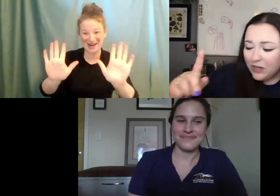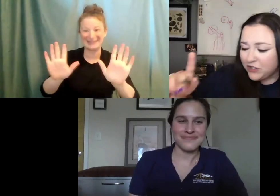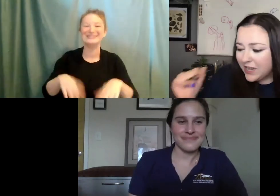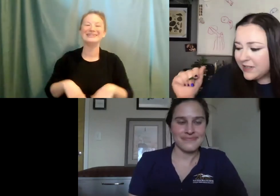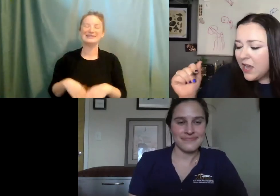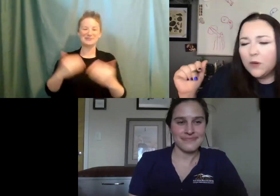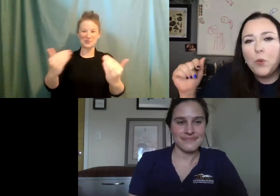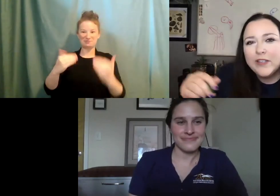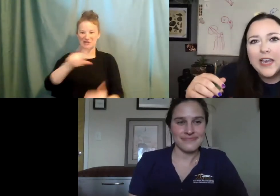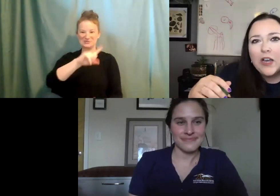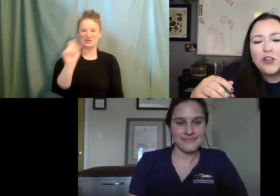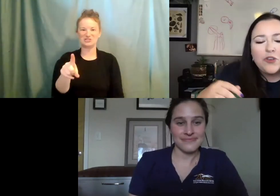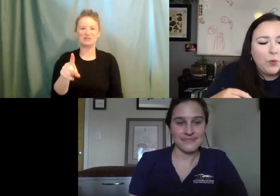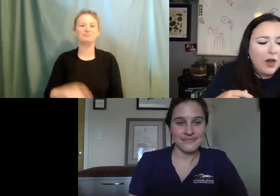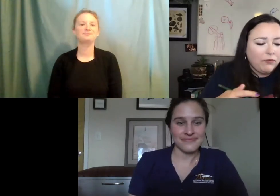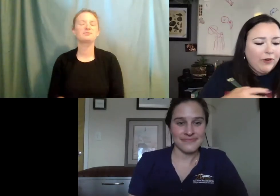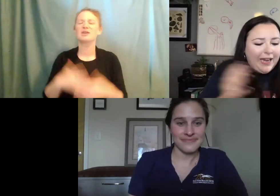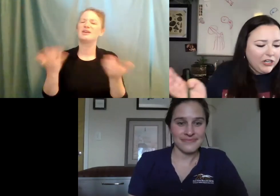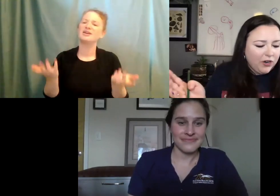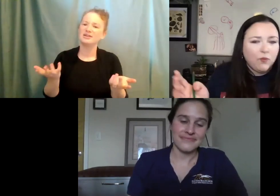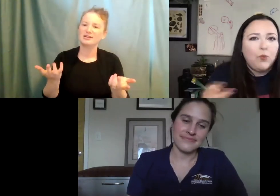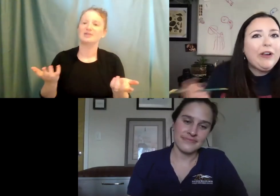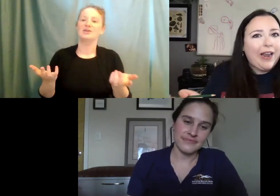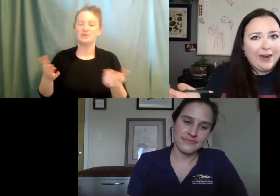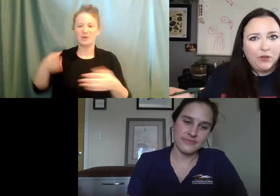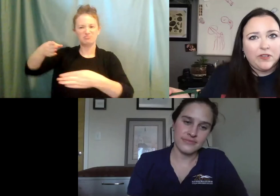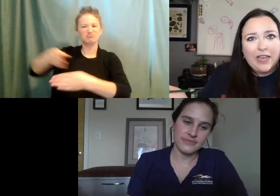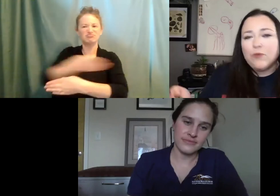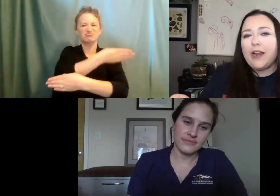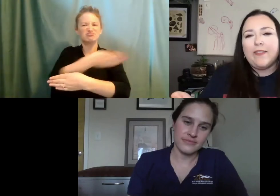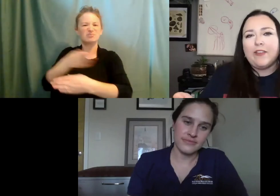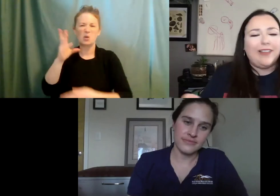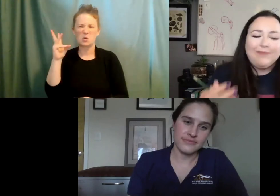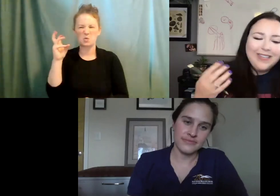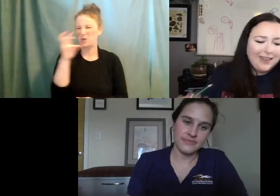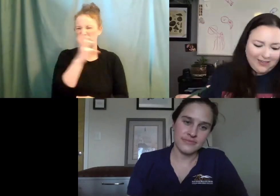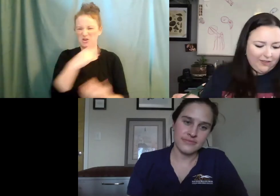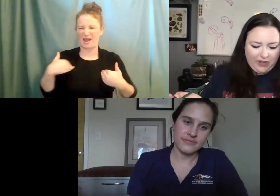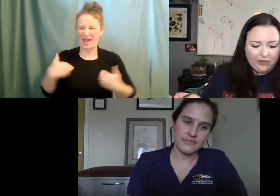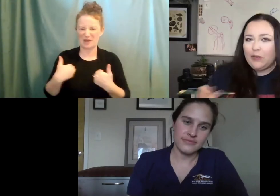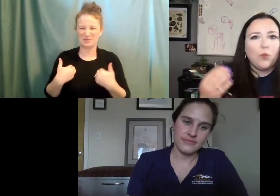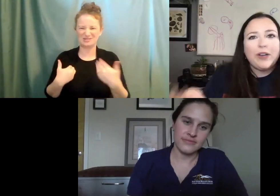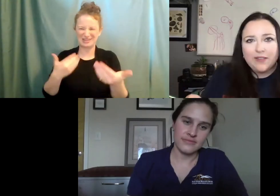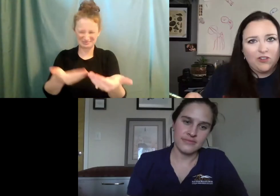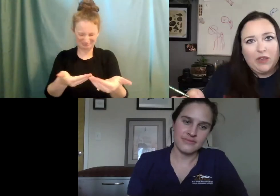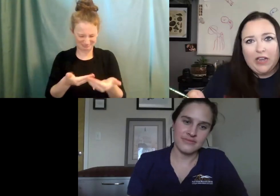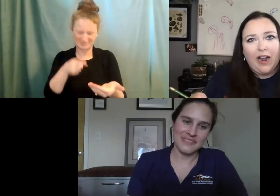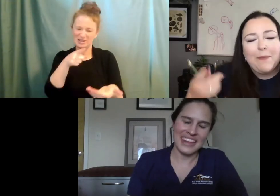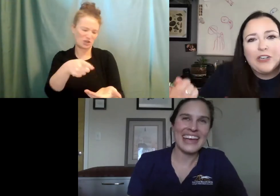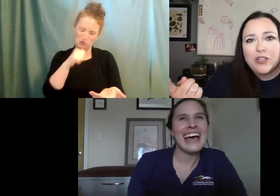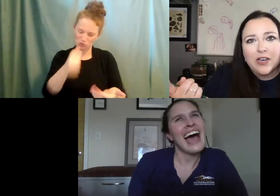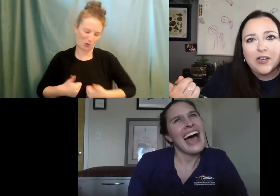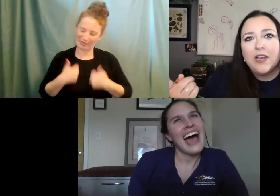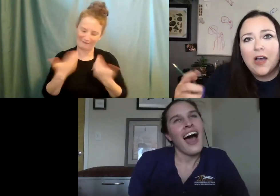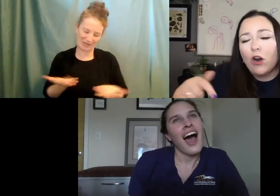the next question is what's like a range of weird animals that you get in that you're like, this doesn't live here. Like, what is this doing here?